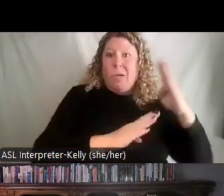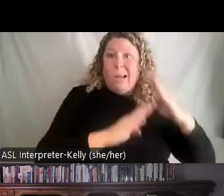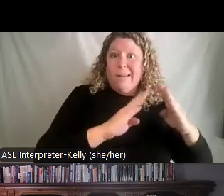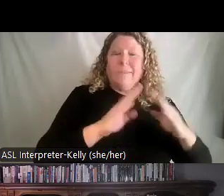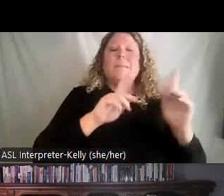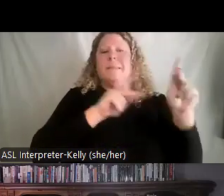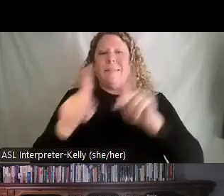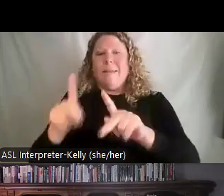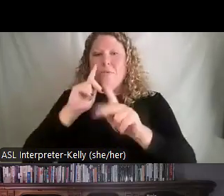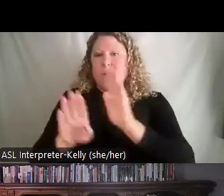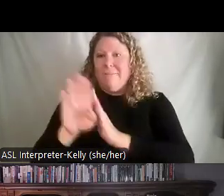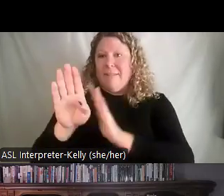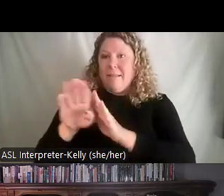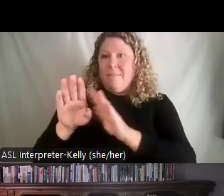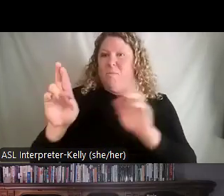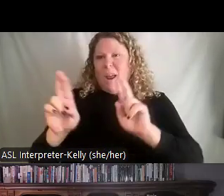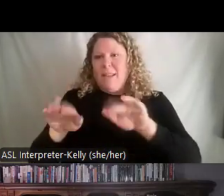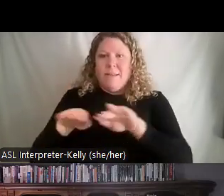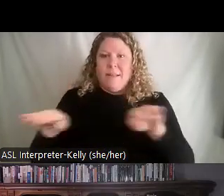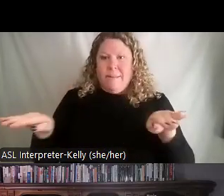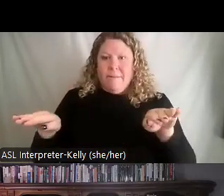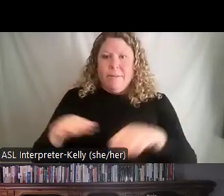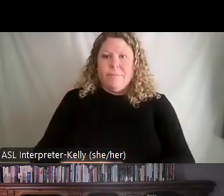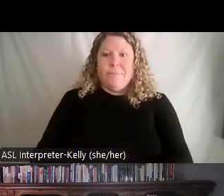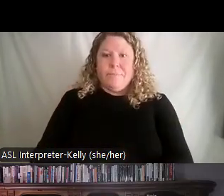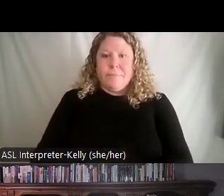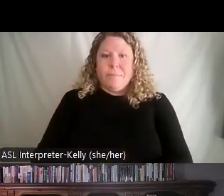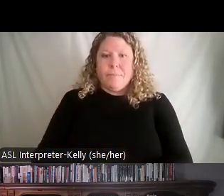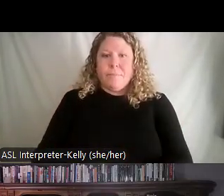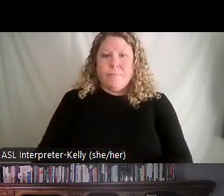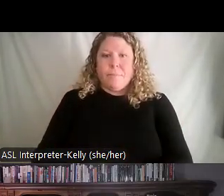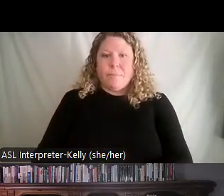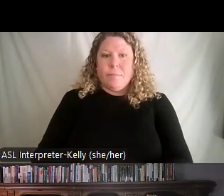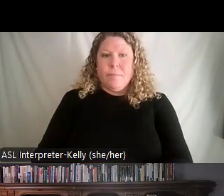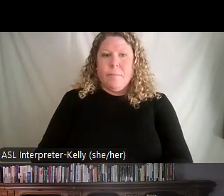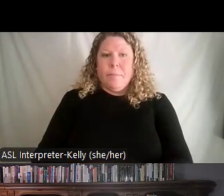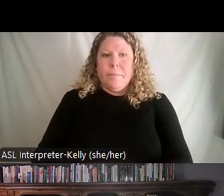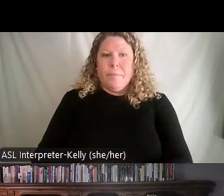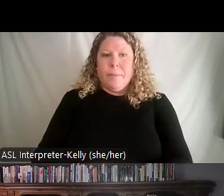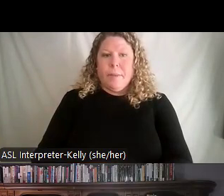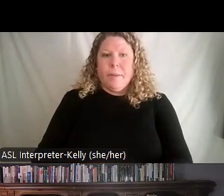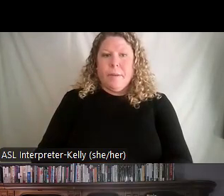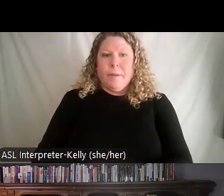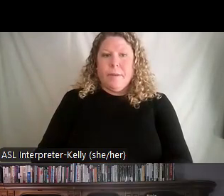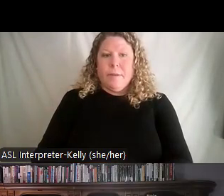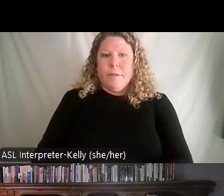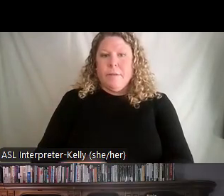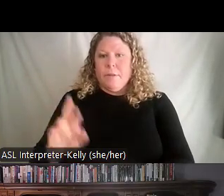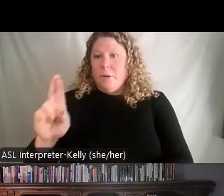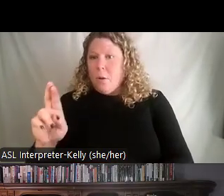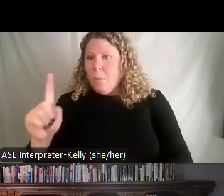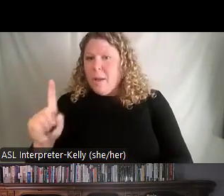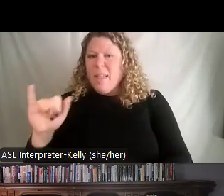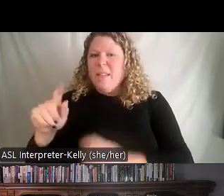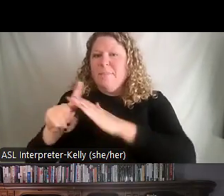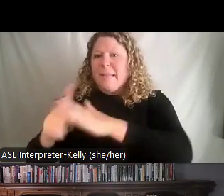Within the development levels, the readiness levels, we see that on the low end, beginner end,